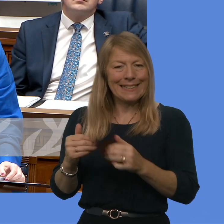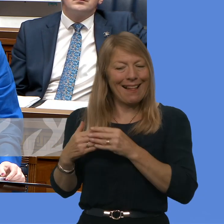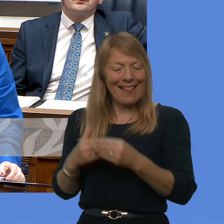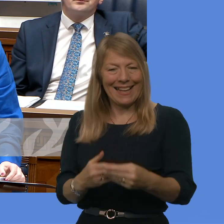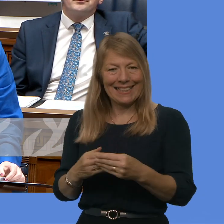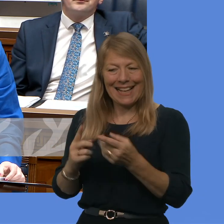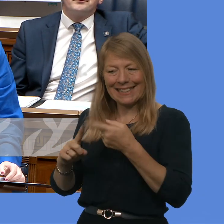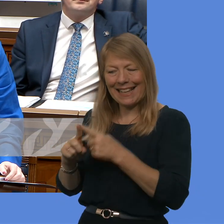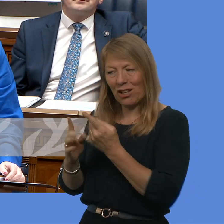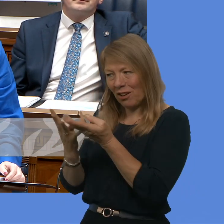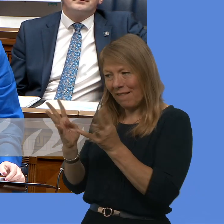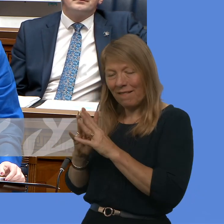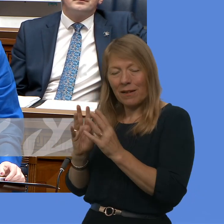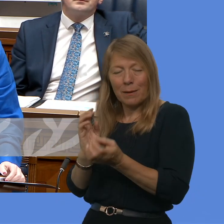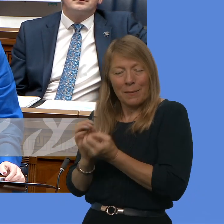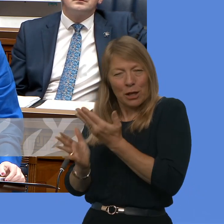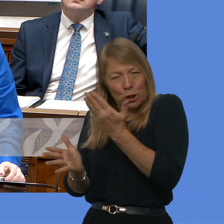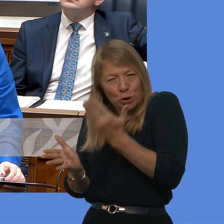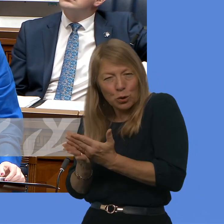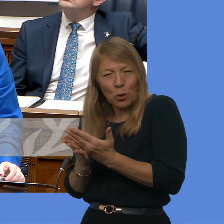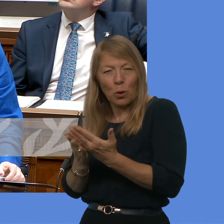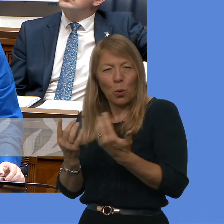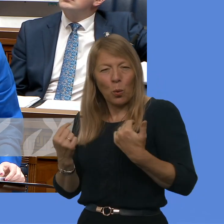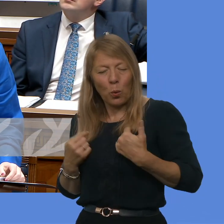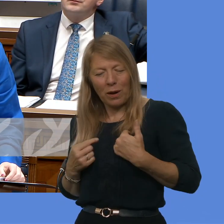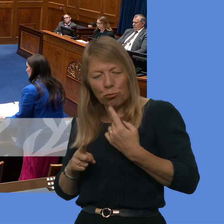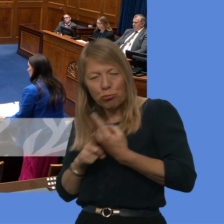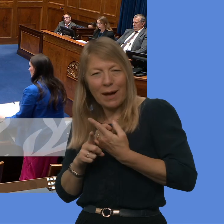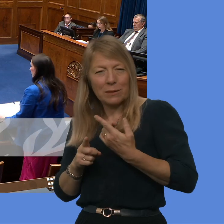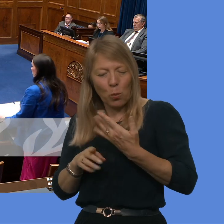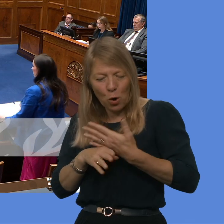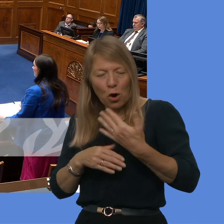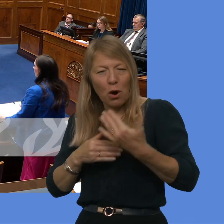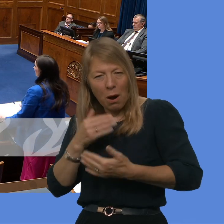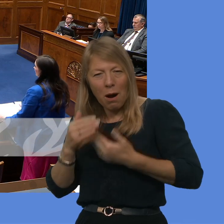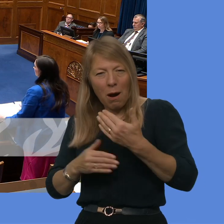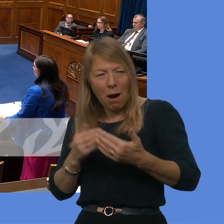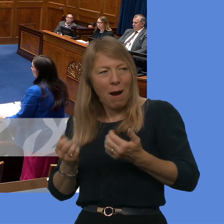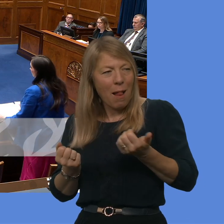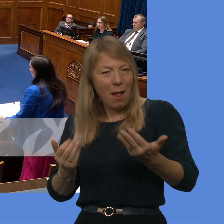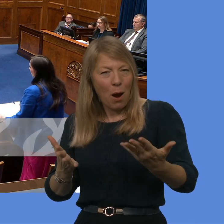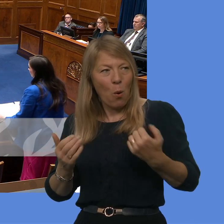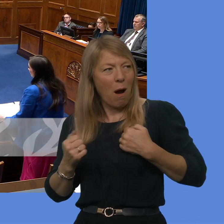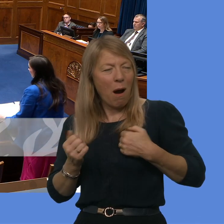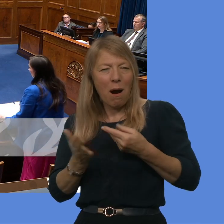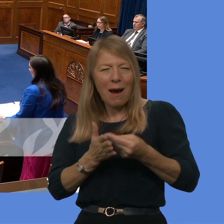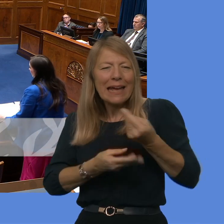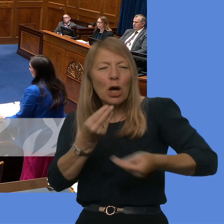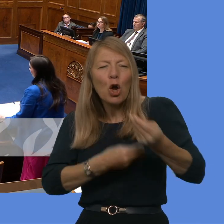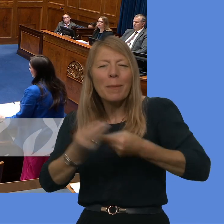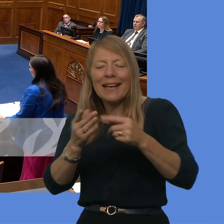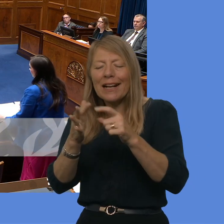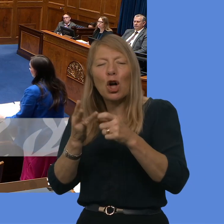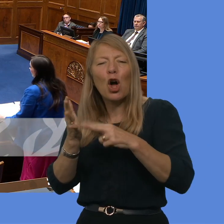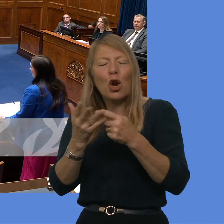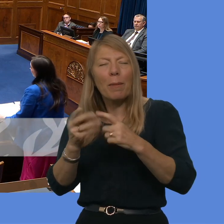ministers to ensure that we have the right interventions, the right context, to allow our economy to grow, but I think it would be wrong of me not to recognise that